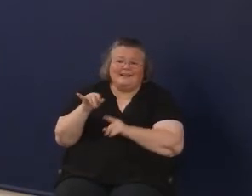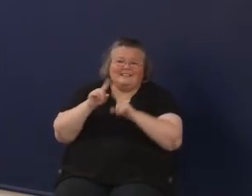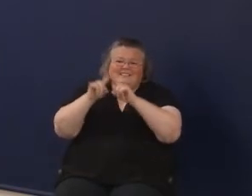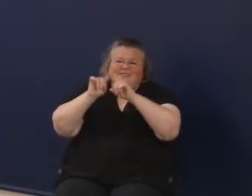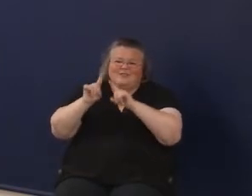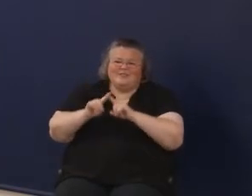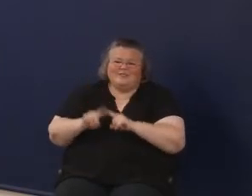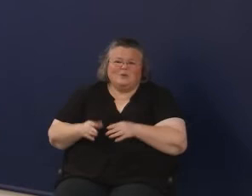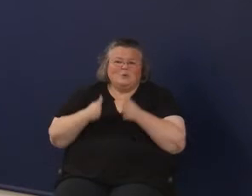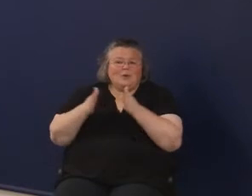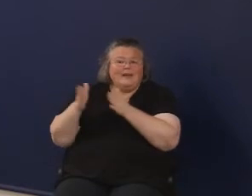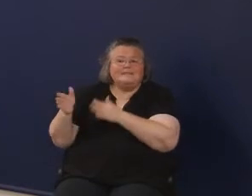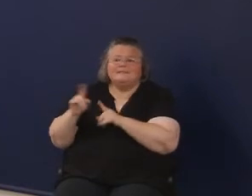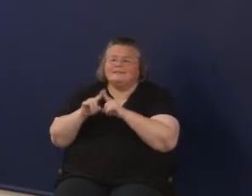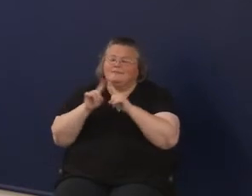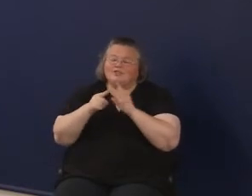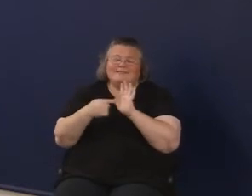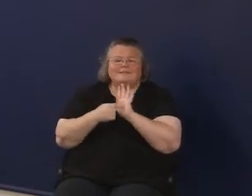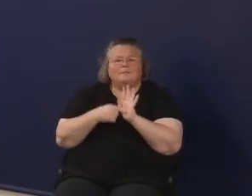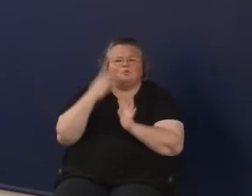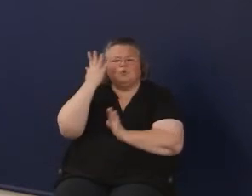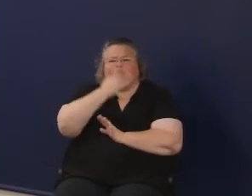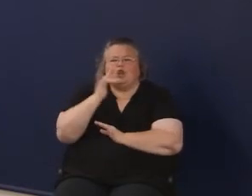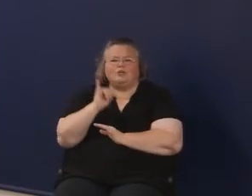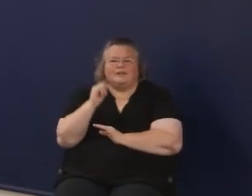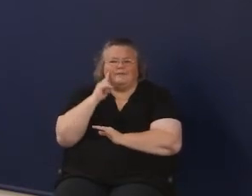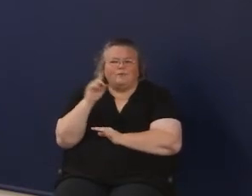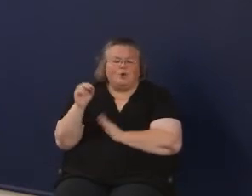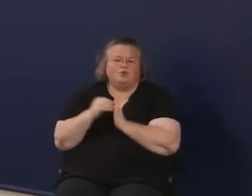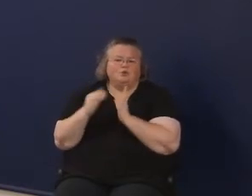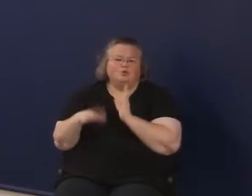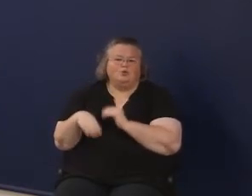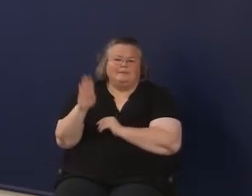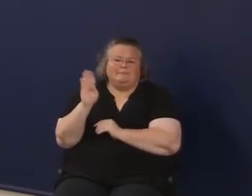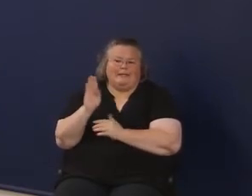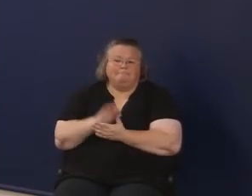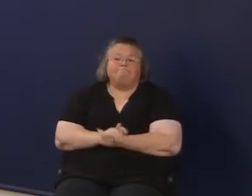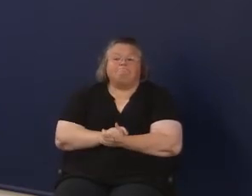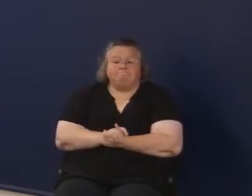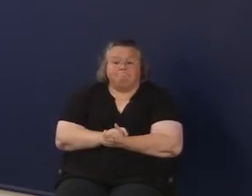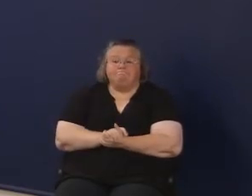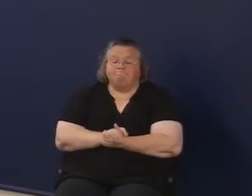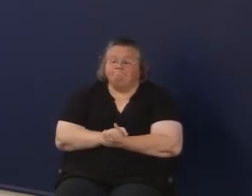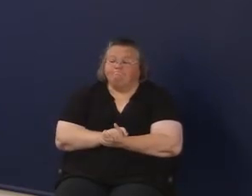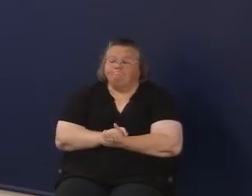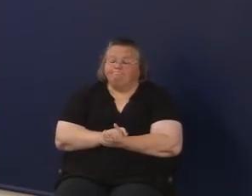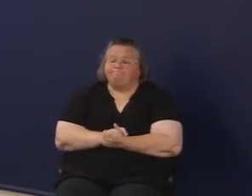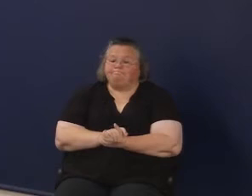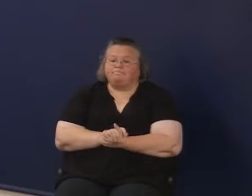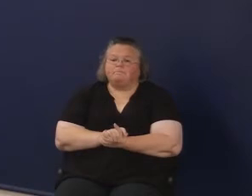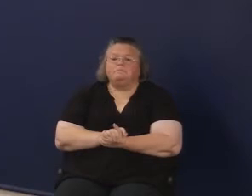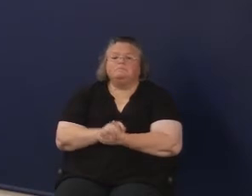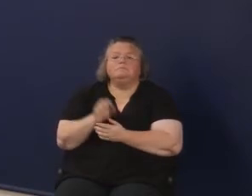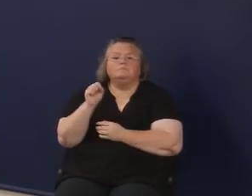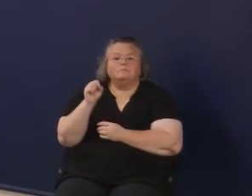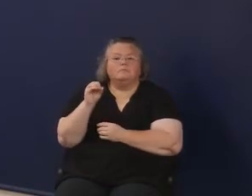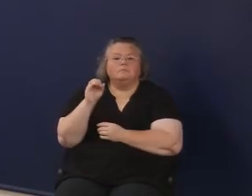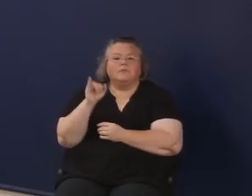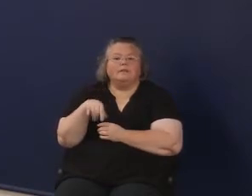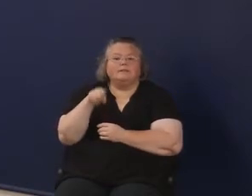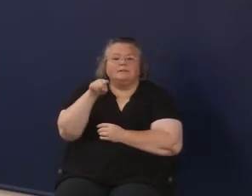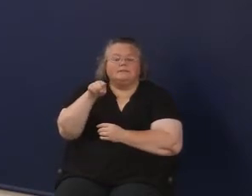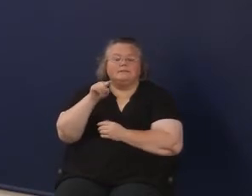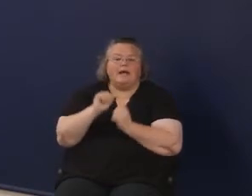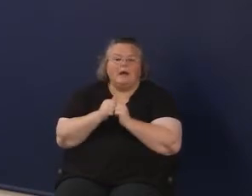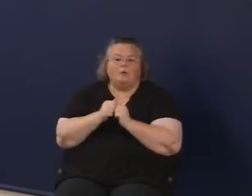many examples of what that sort of looks like once it's framed into a graphic. So that's sort of how we trace